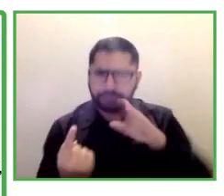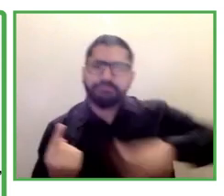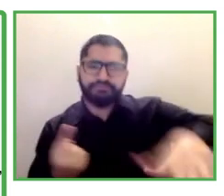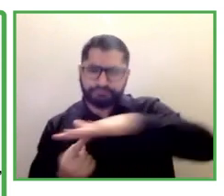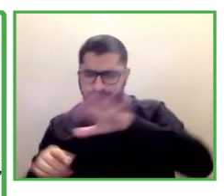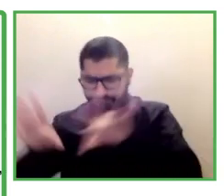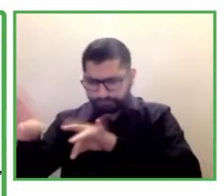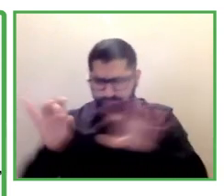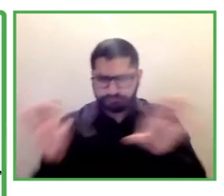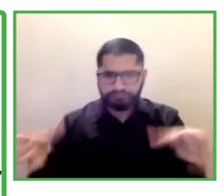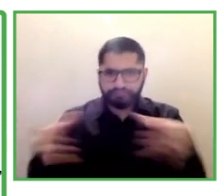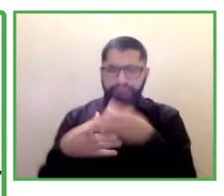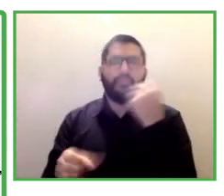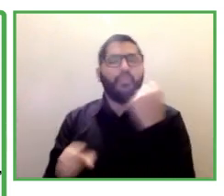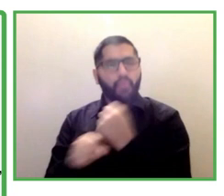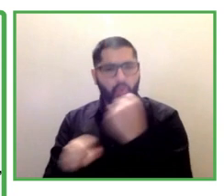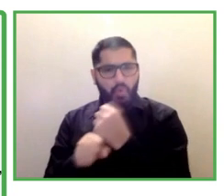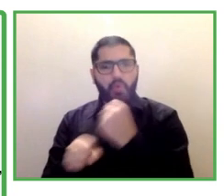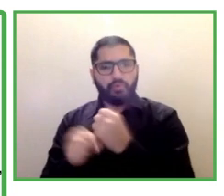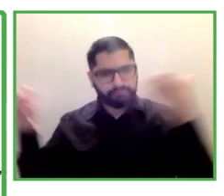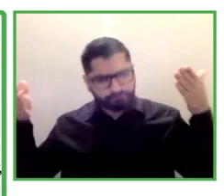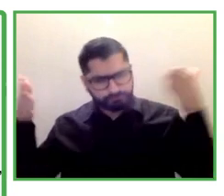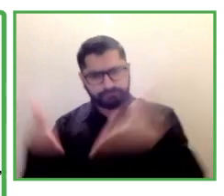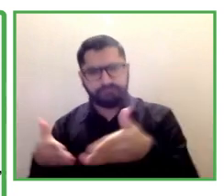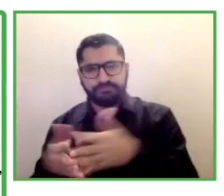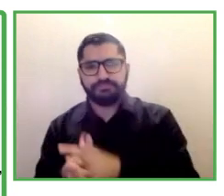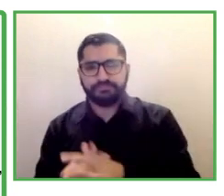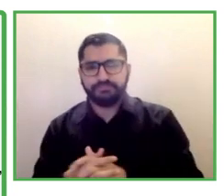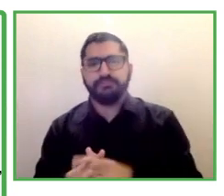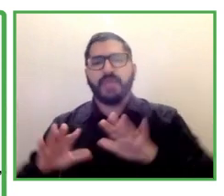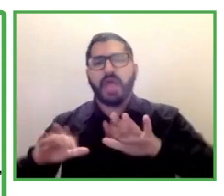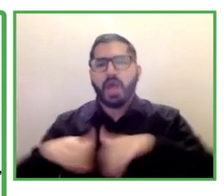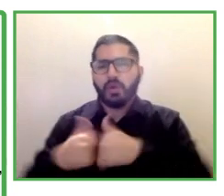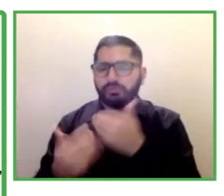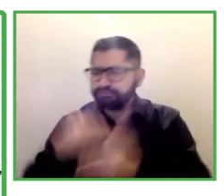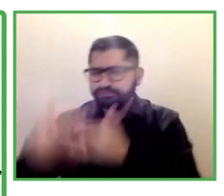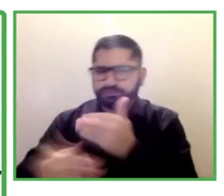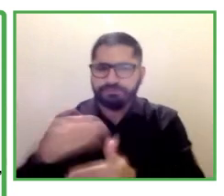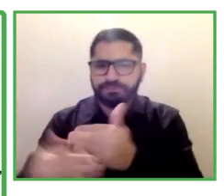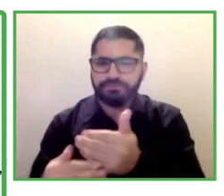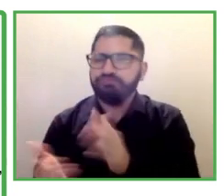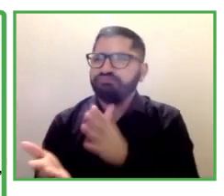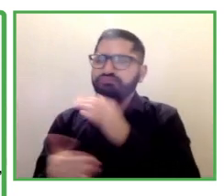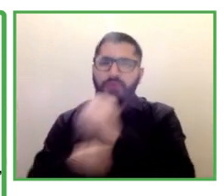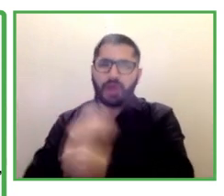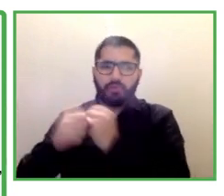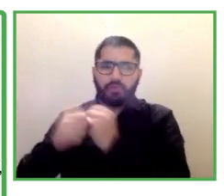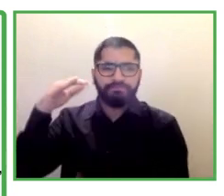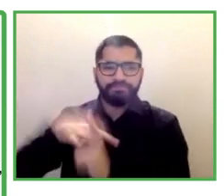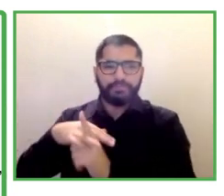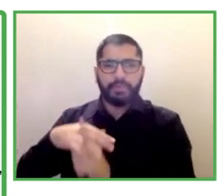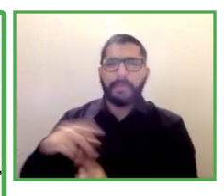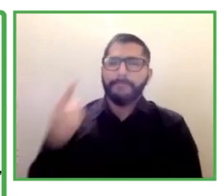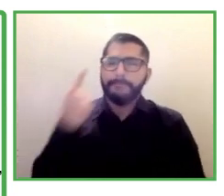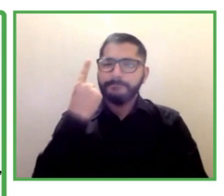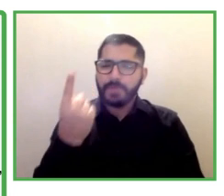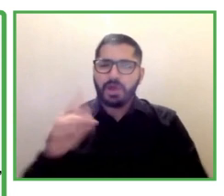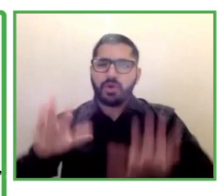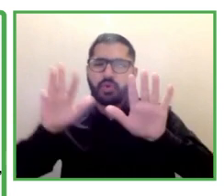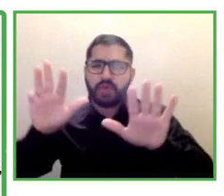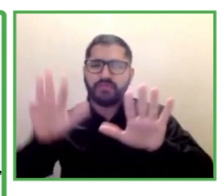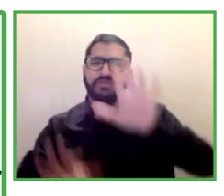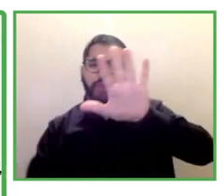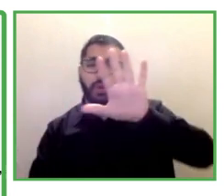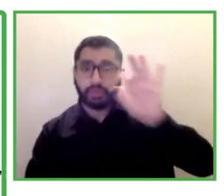Now our project, Job Path, we began in 2003 and we began with the mission of